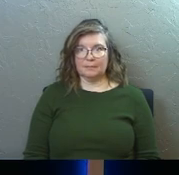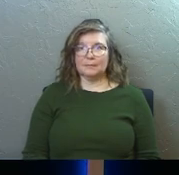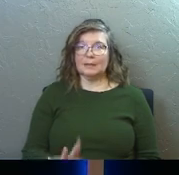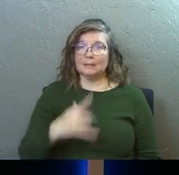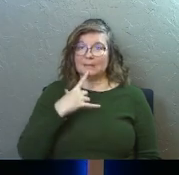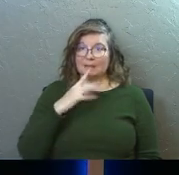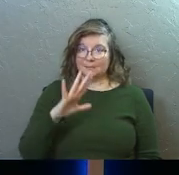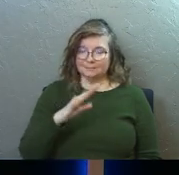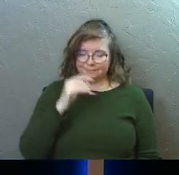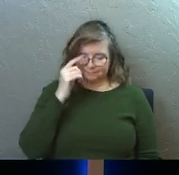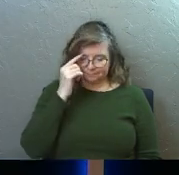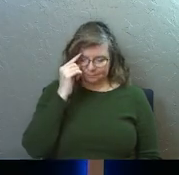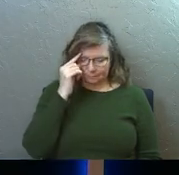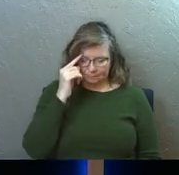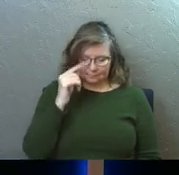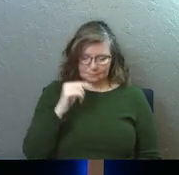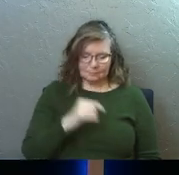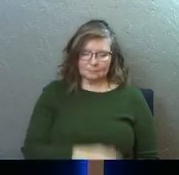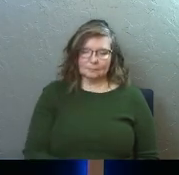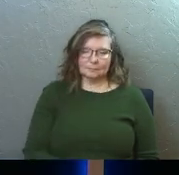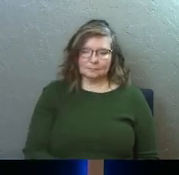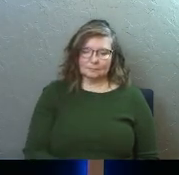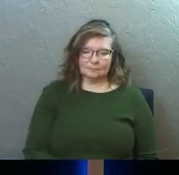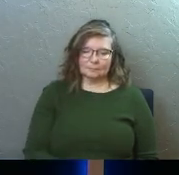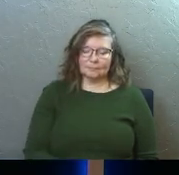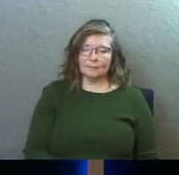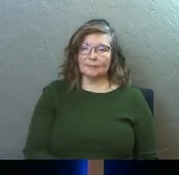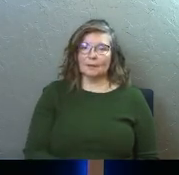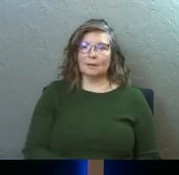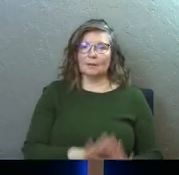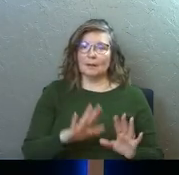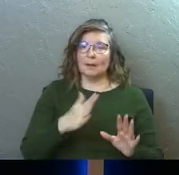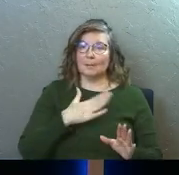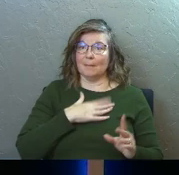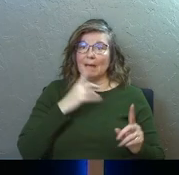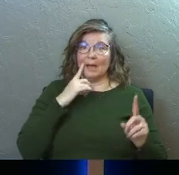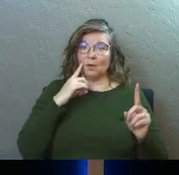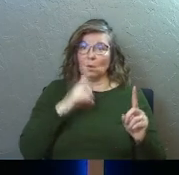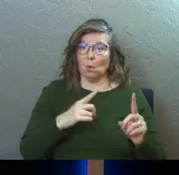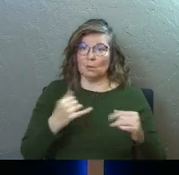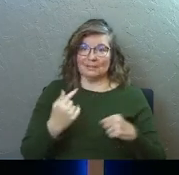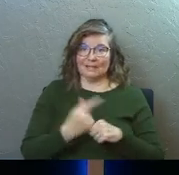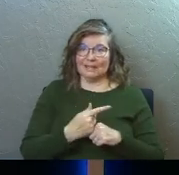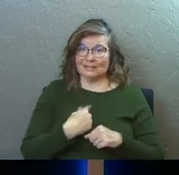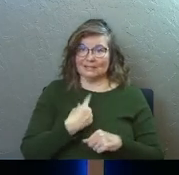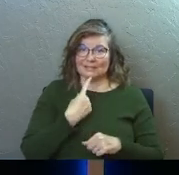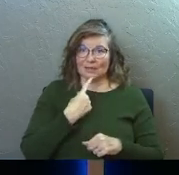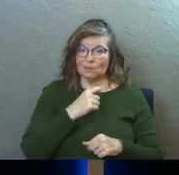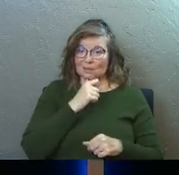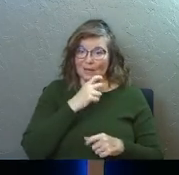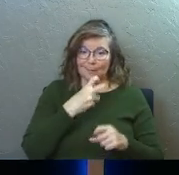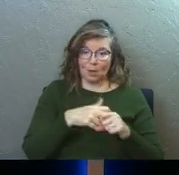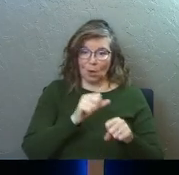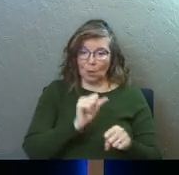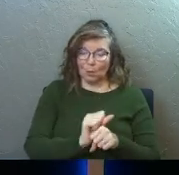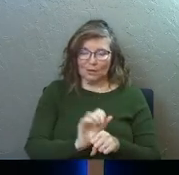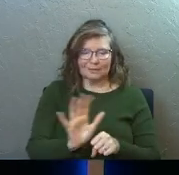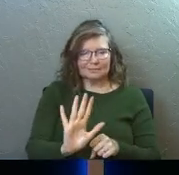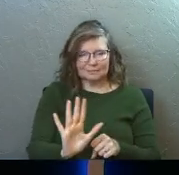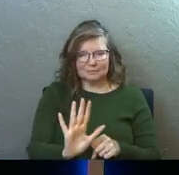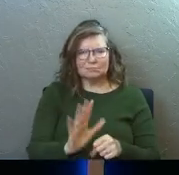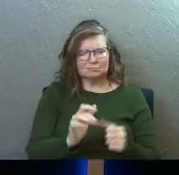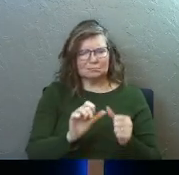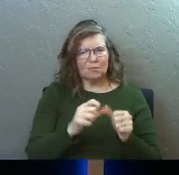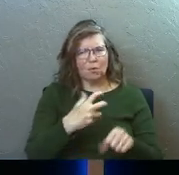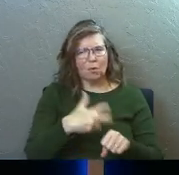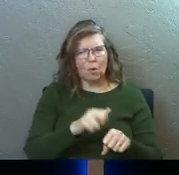So let me say this, just as a quick disclaimer. In no way, shape, or form is my goal today to tell you to not be hardworking people, okay?